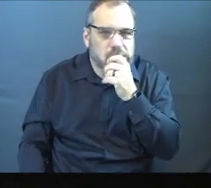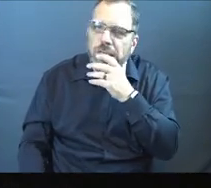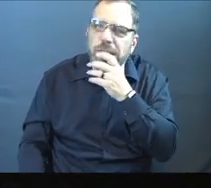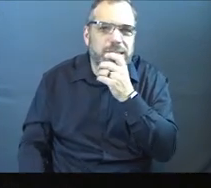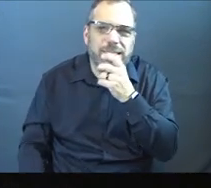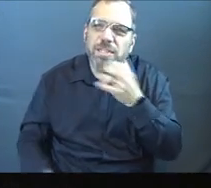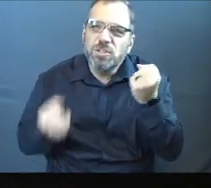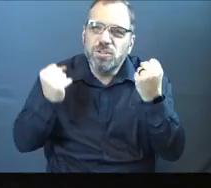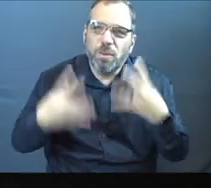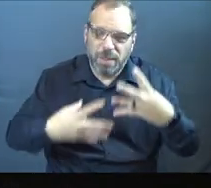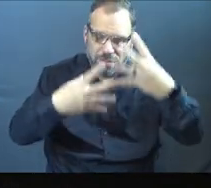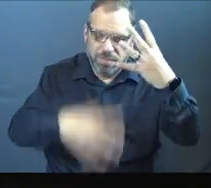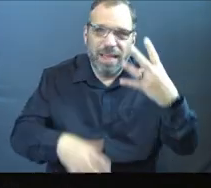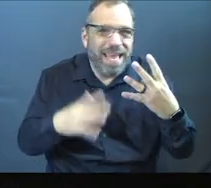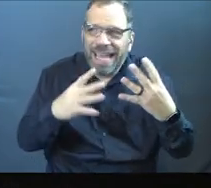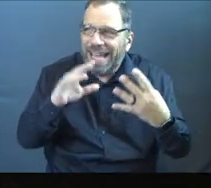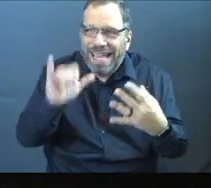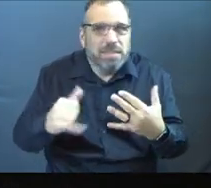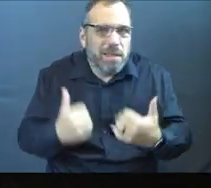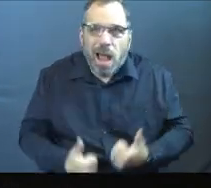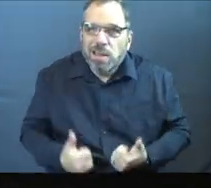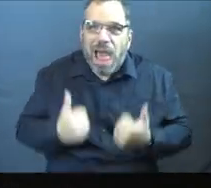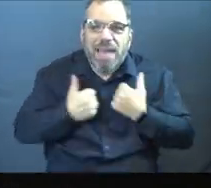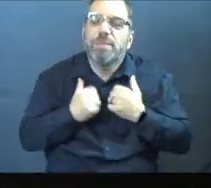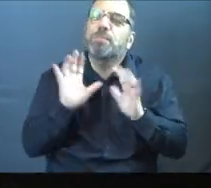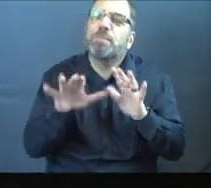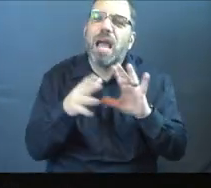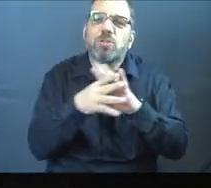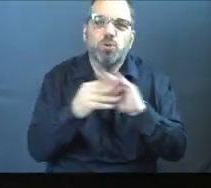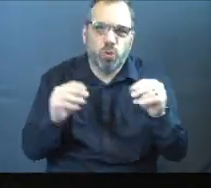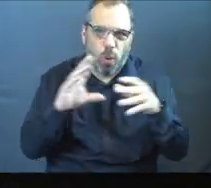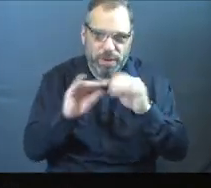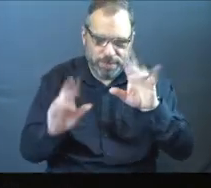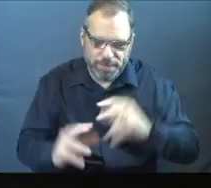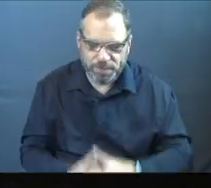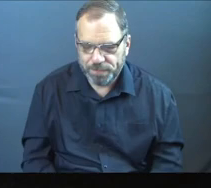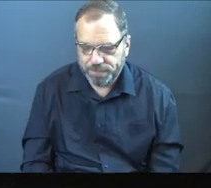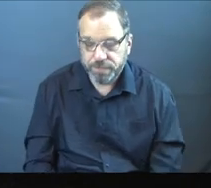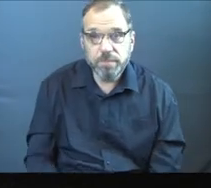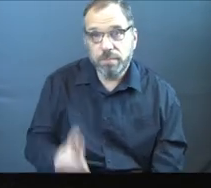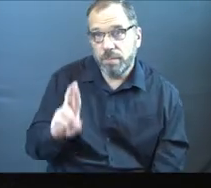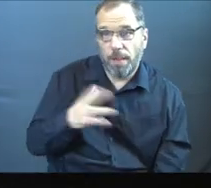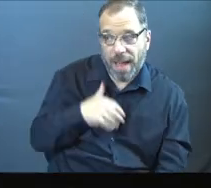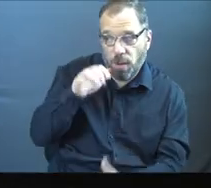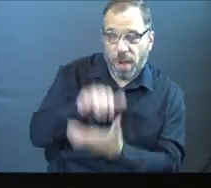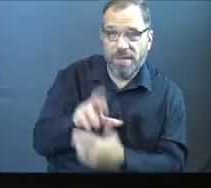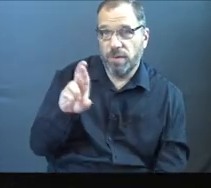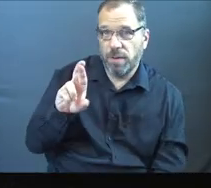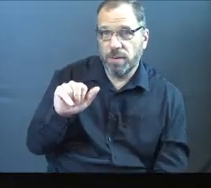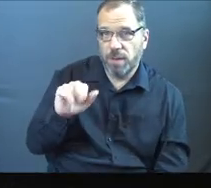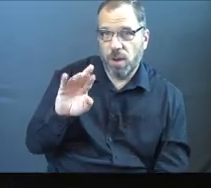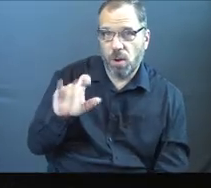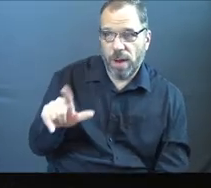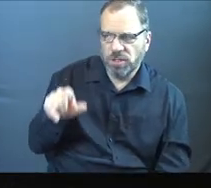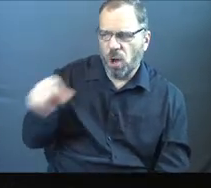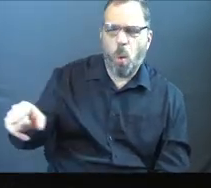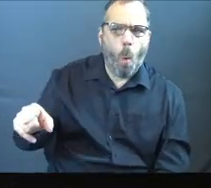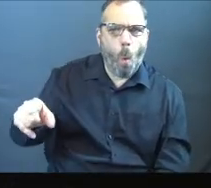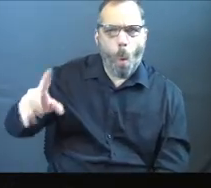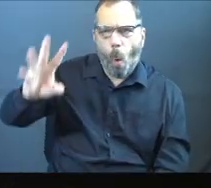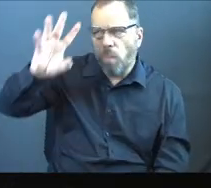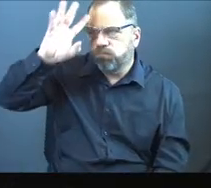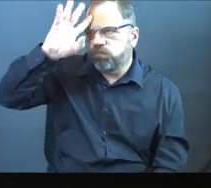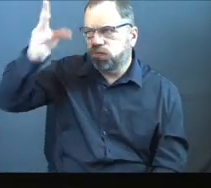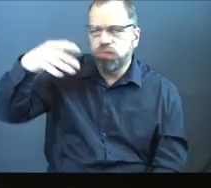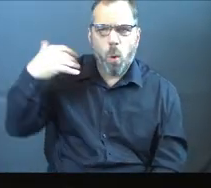There's so many things. It is life just in itself, right? I want to give you a little bit of a story. So Rachel and I, Rachel is a creative genius,